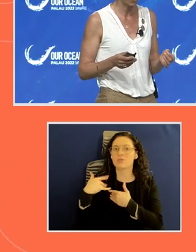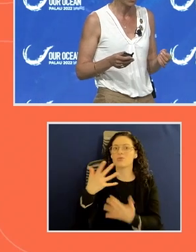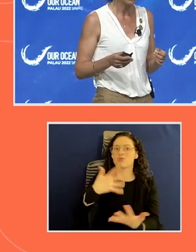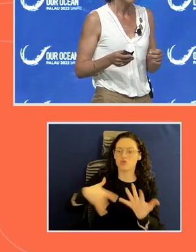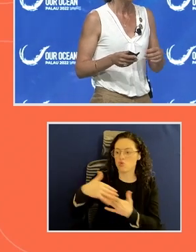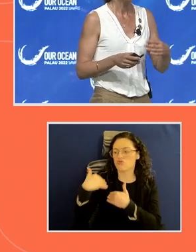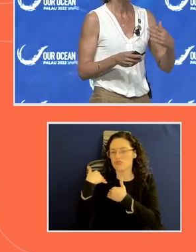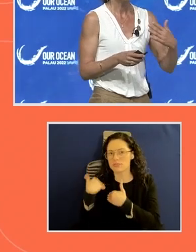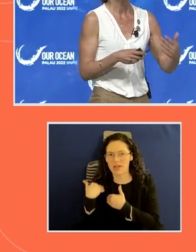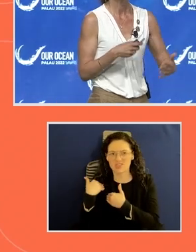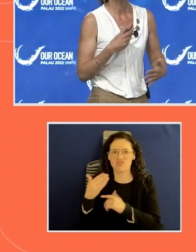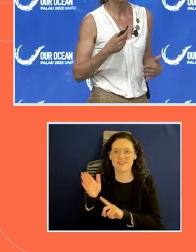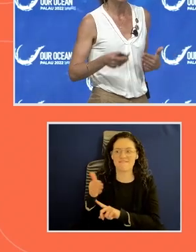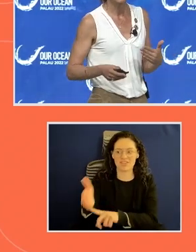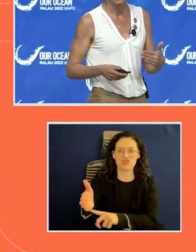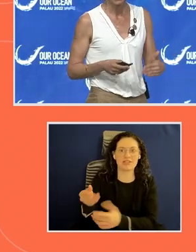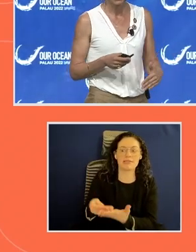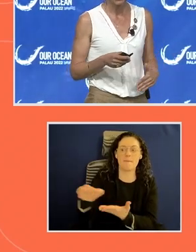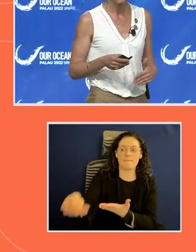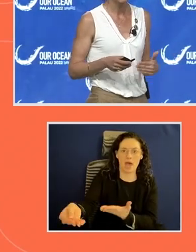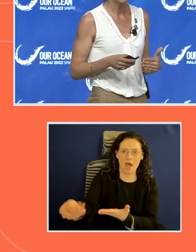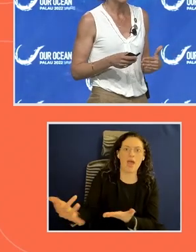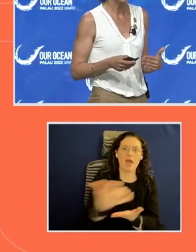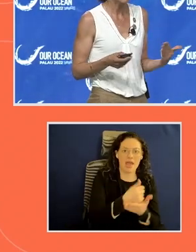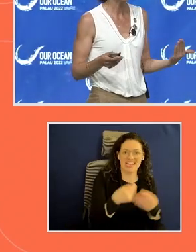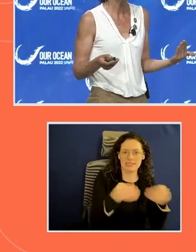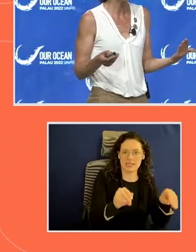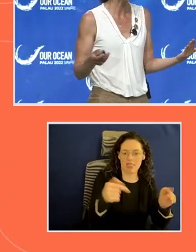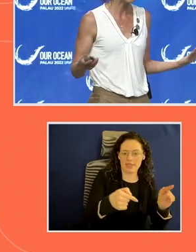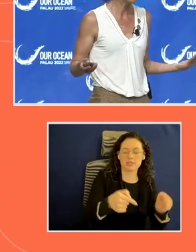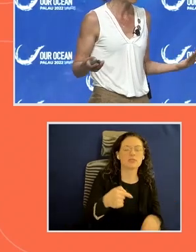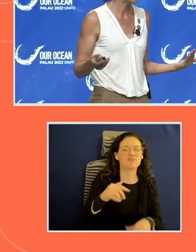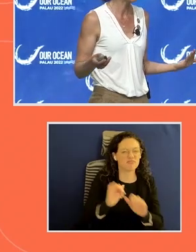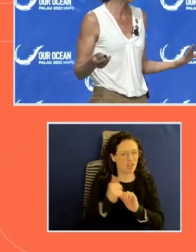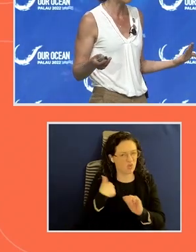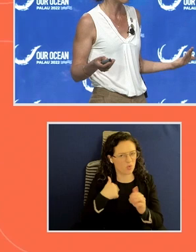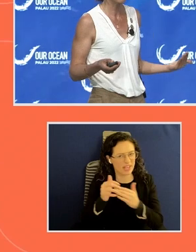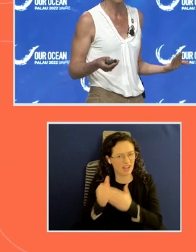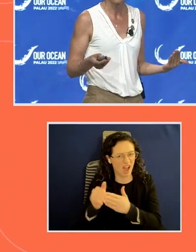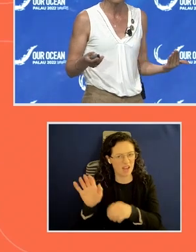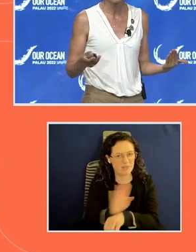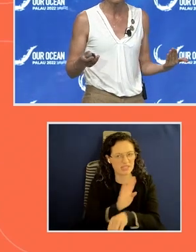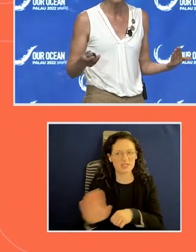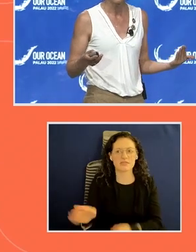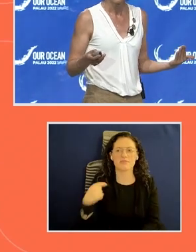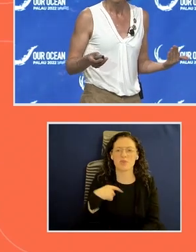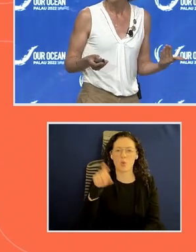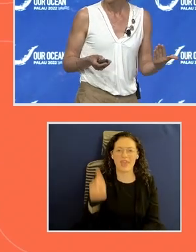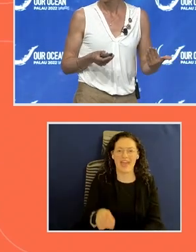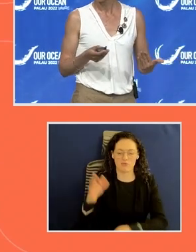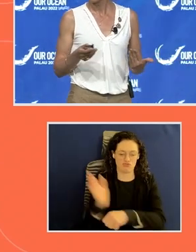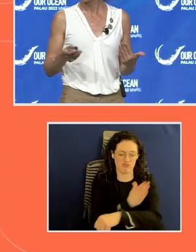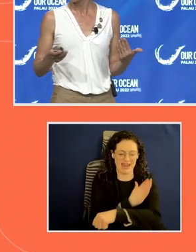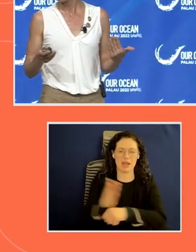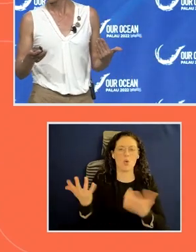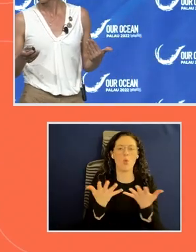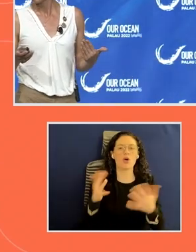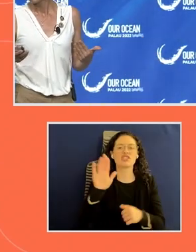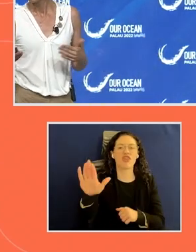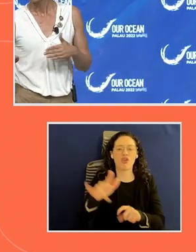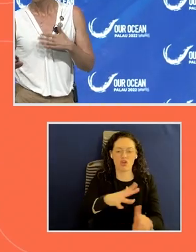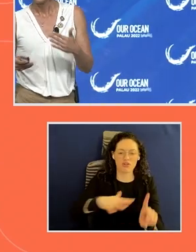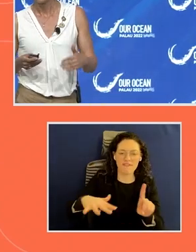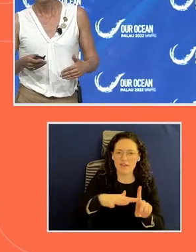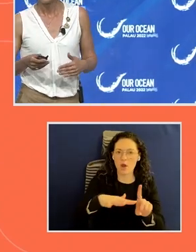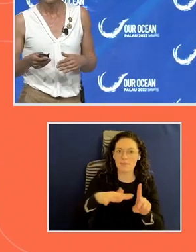aquaculture. Now, how do we guide businesses on this journey? We have to rate the environmental and management performance of fisheries and aquaculture